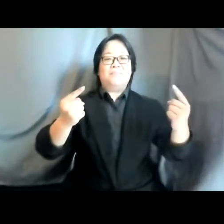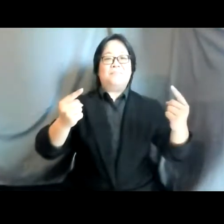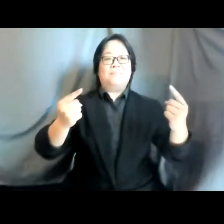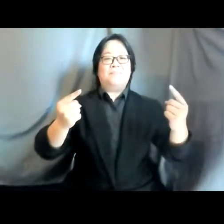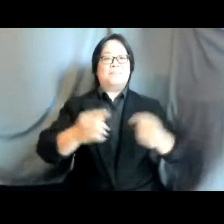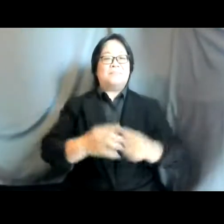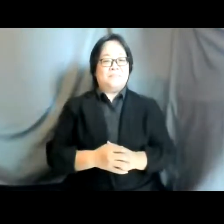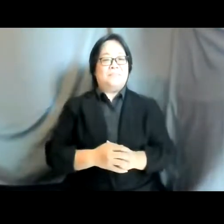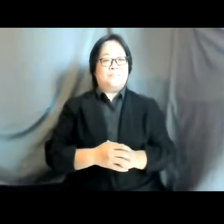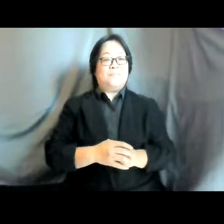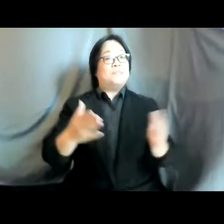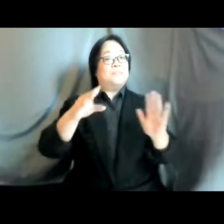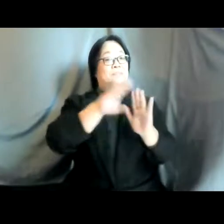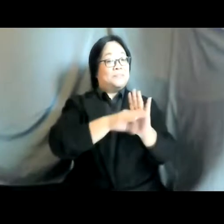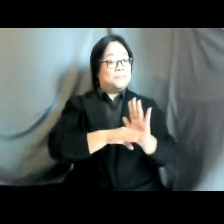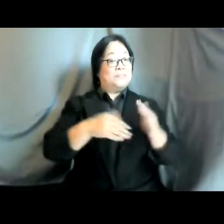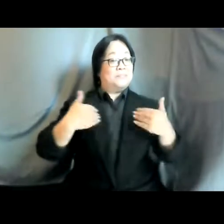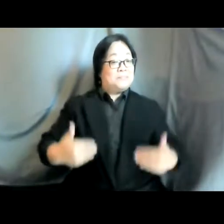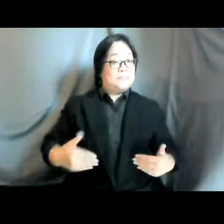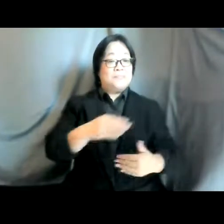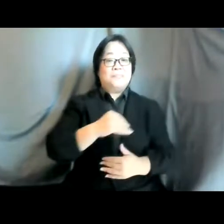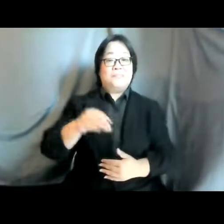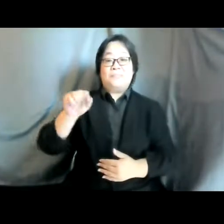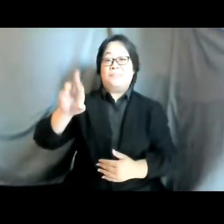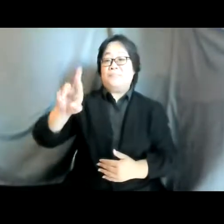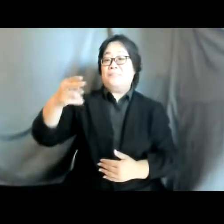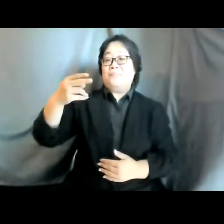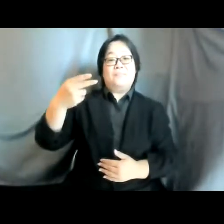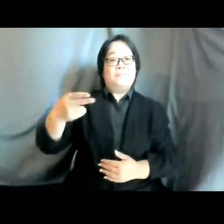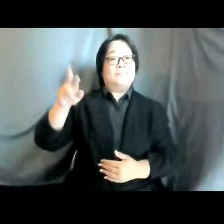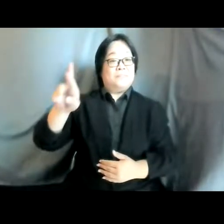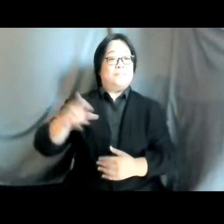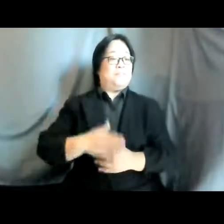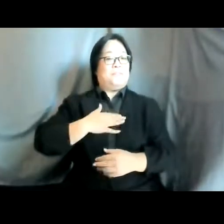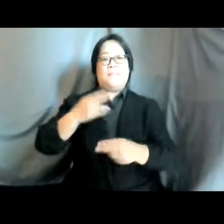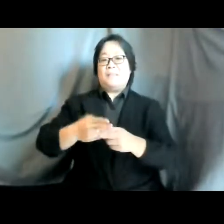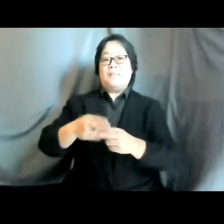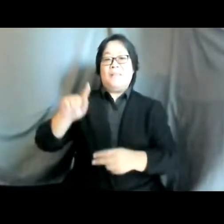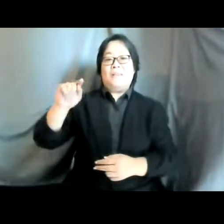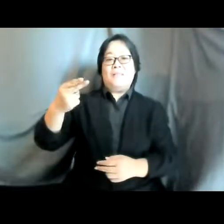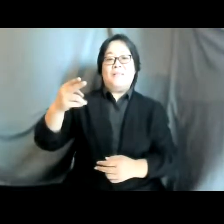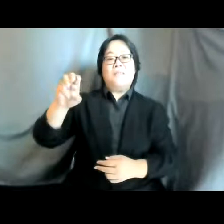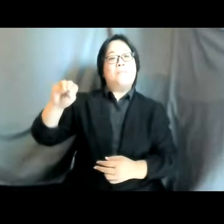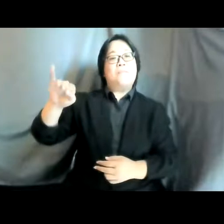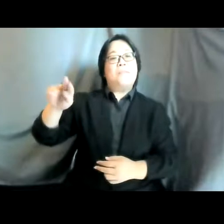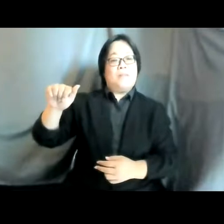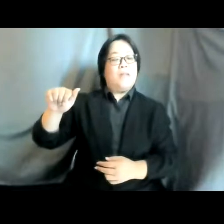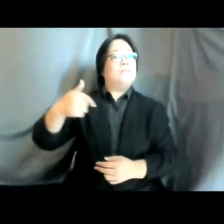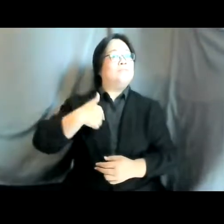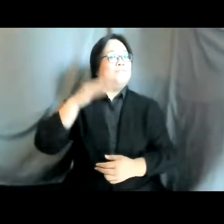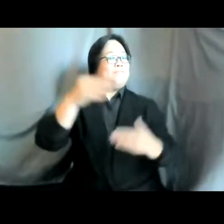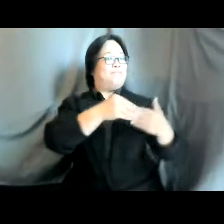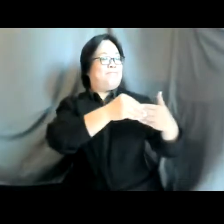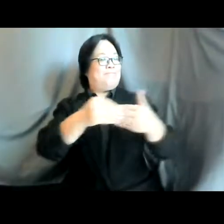and sexual and reproductive health and rights srhr my name is tamina taosji and i will be taking you through all through